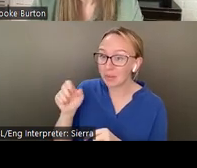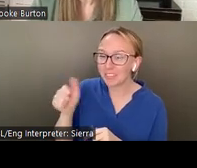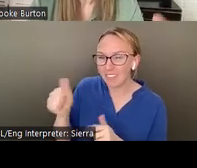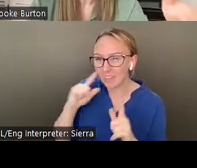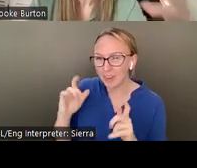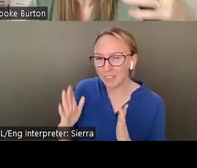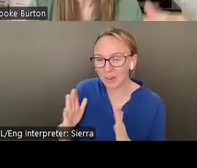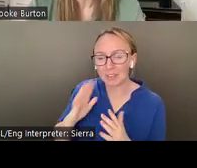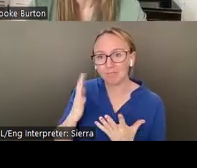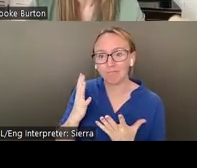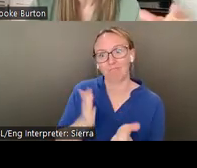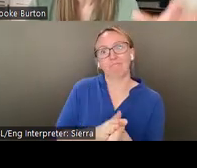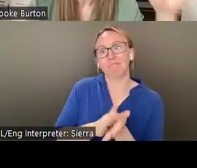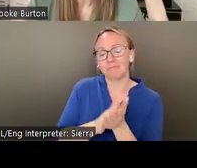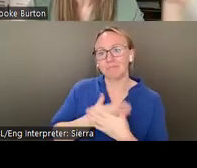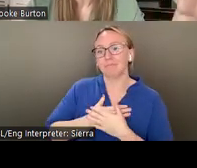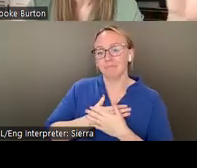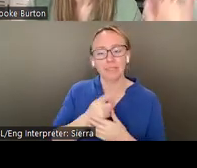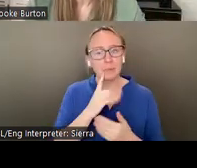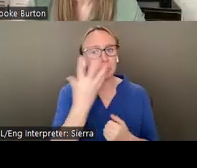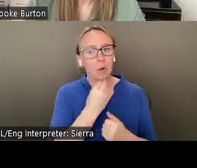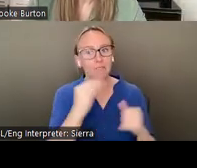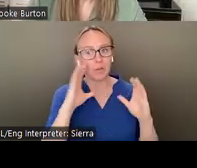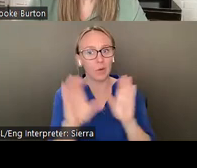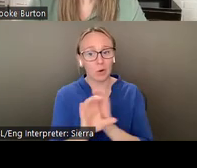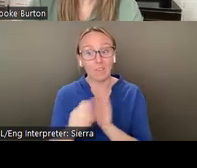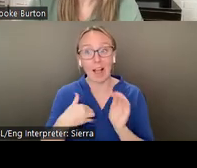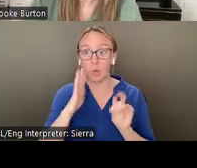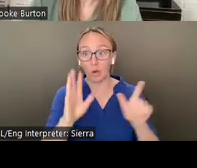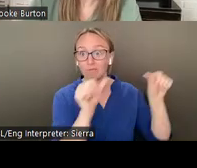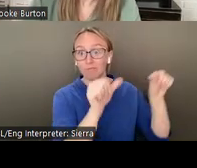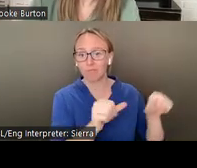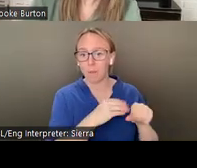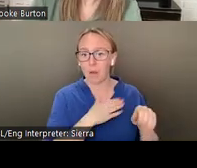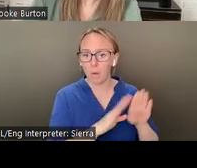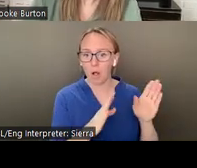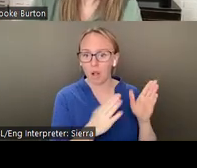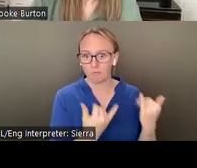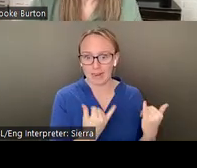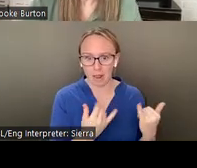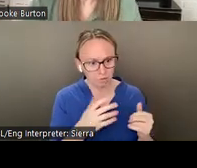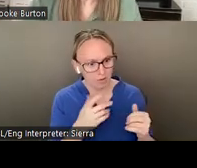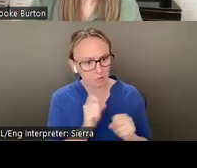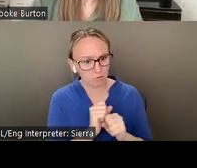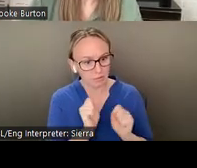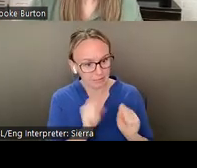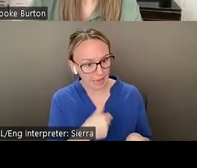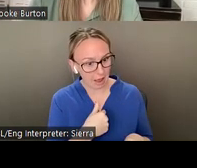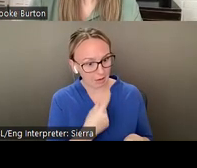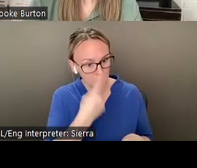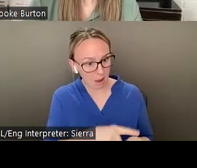you. I, these are beautiful photographs. I would hang that on my wall right now. Actually, can I? Yeah. Okay. All right. Done.